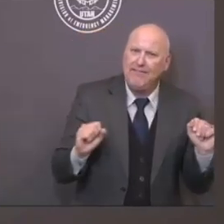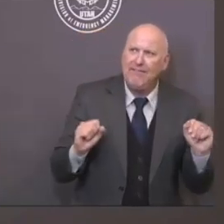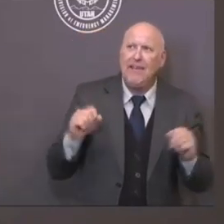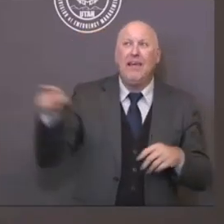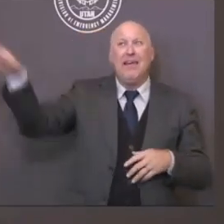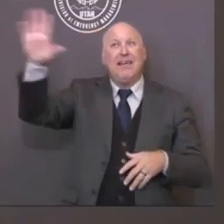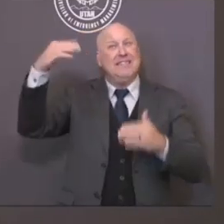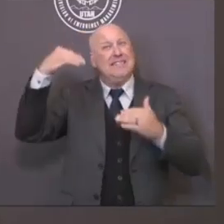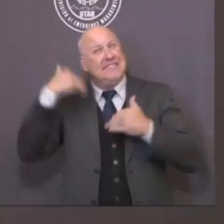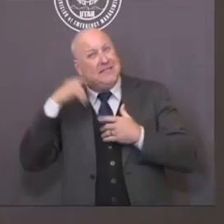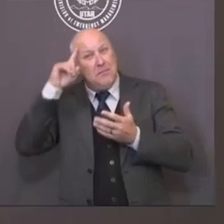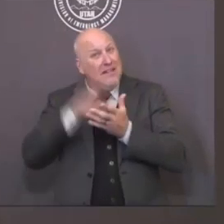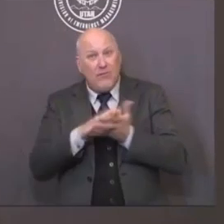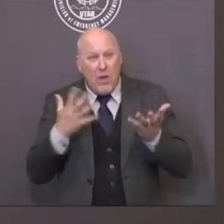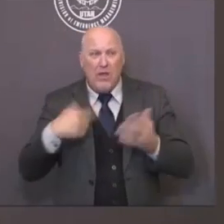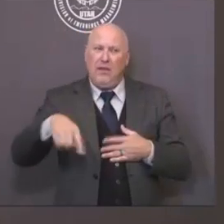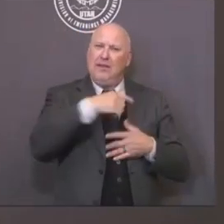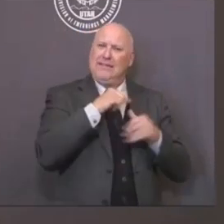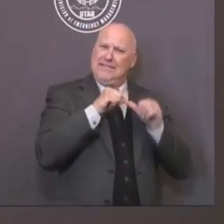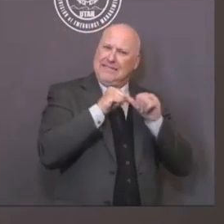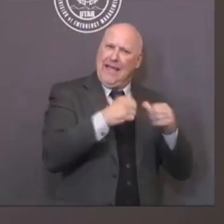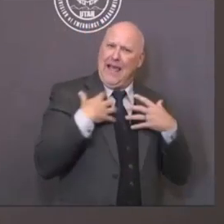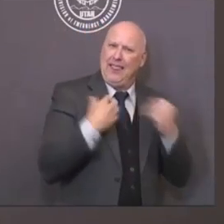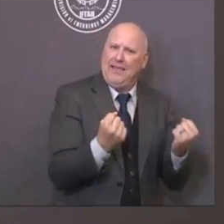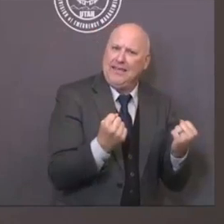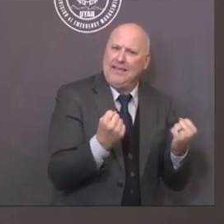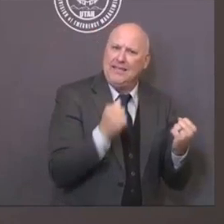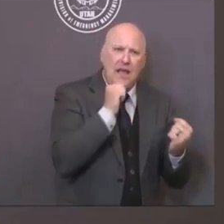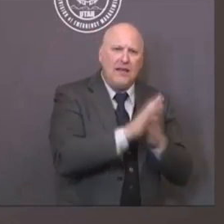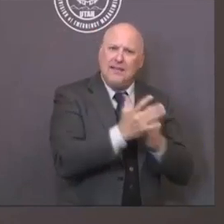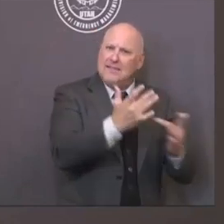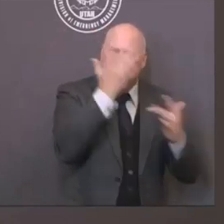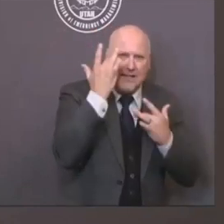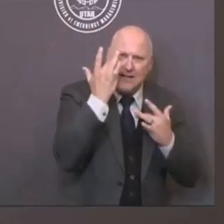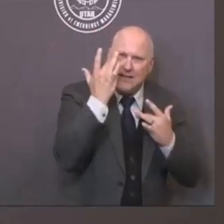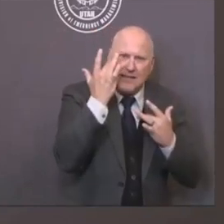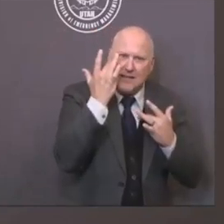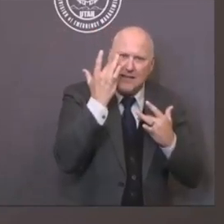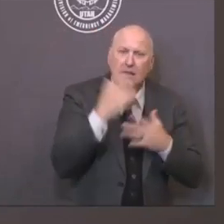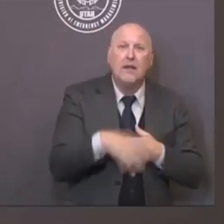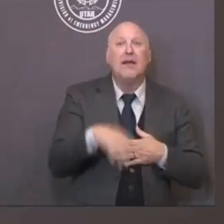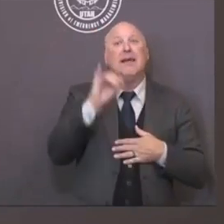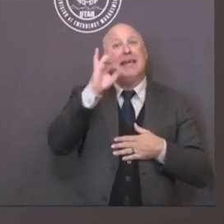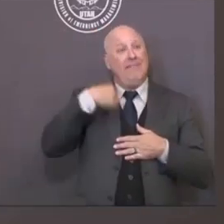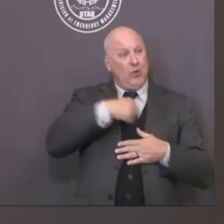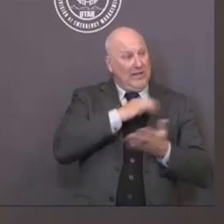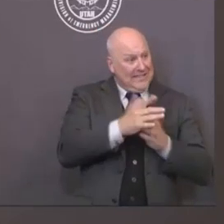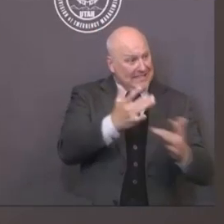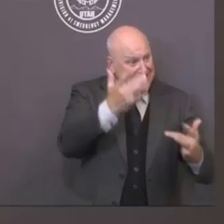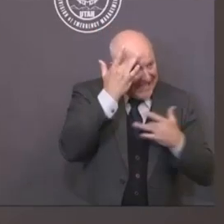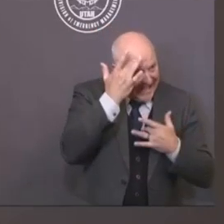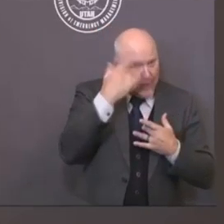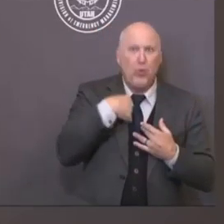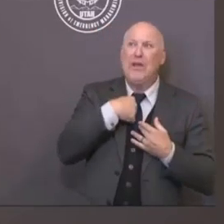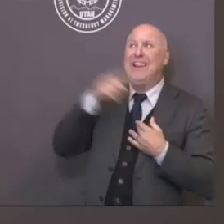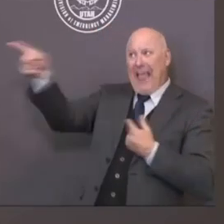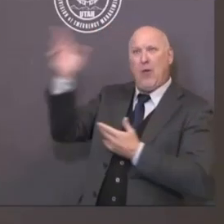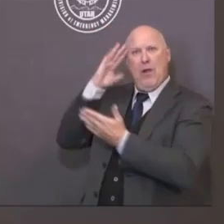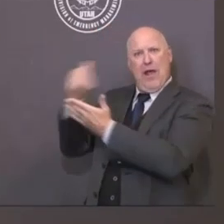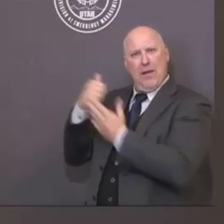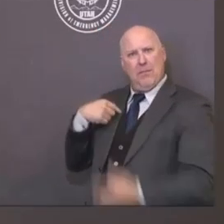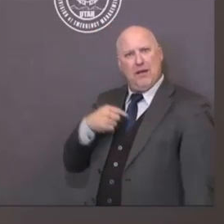And they're saying it's a good idea. You should be wearing a face covering. You should be wearing a mask.